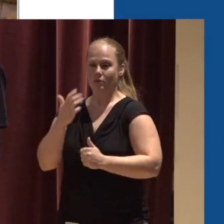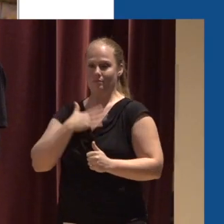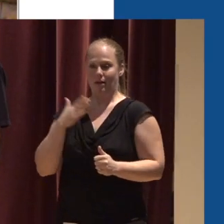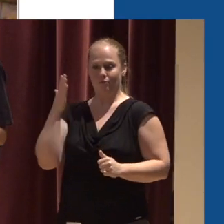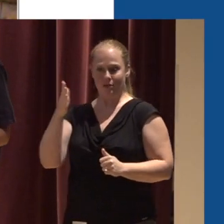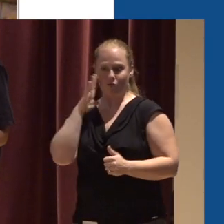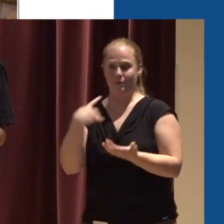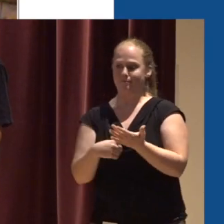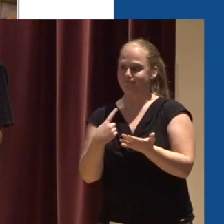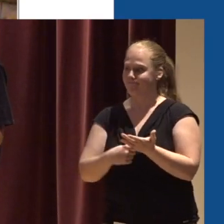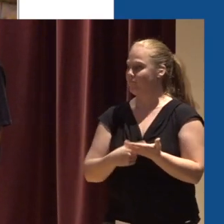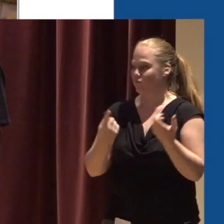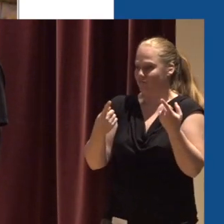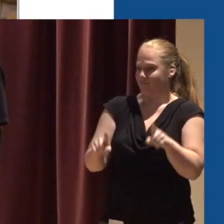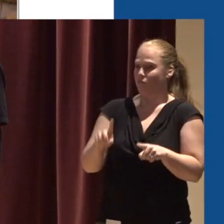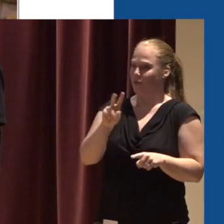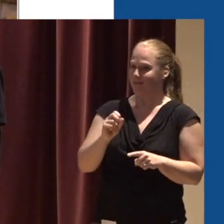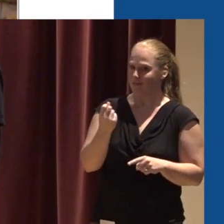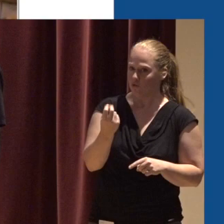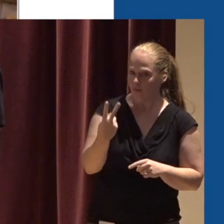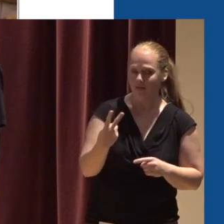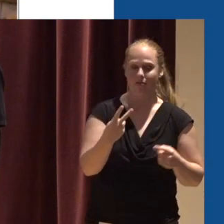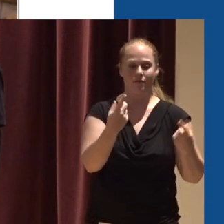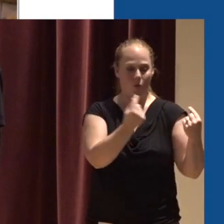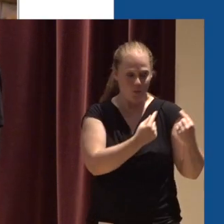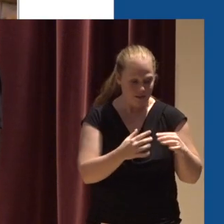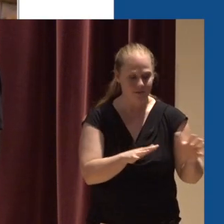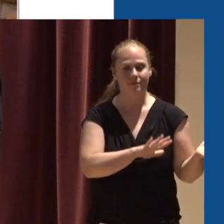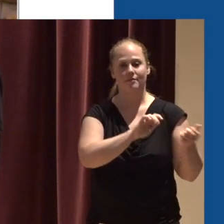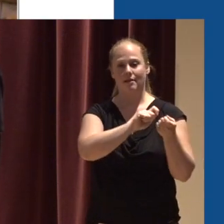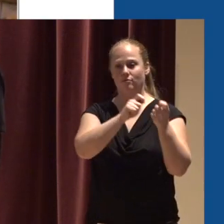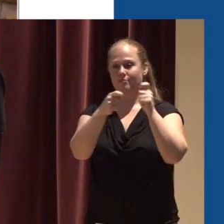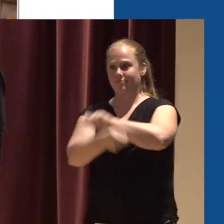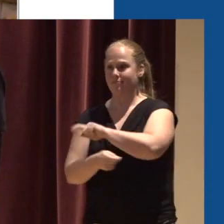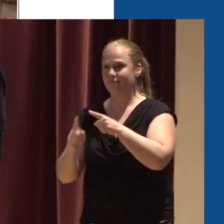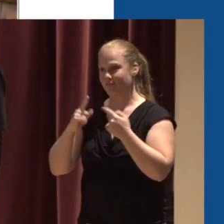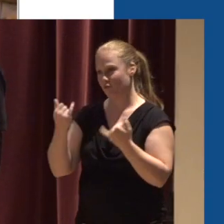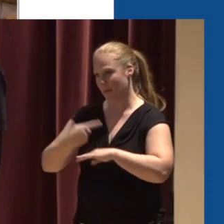kind of talking about where we were in 2012 and where we are today